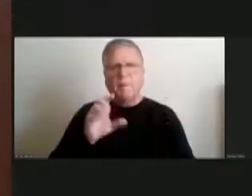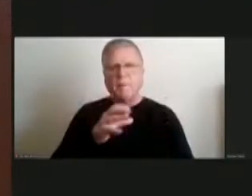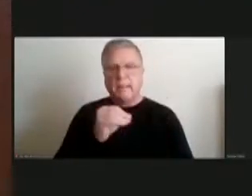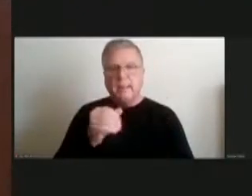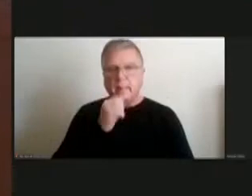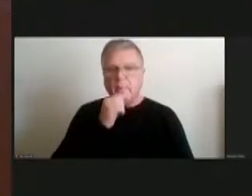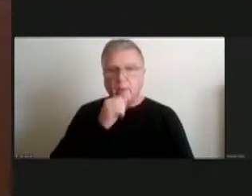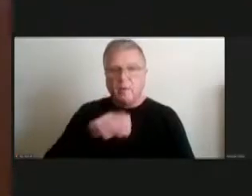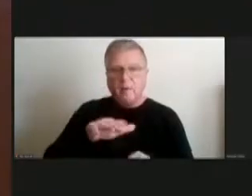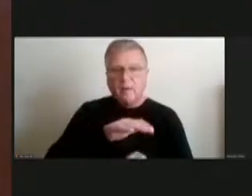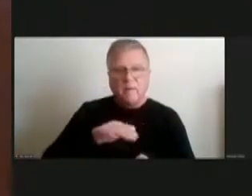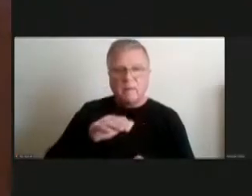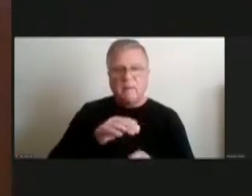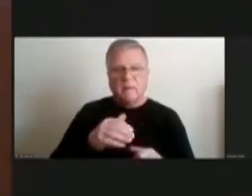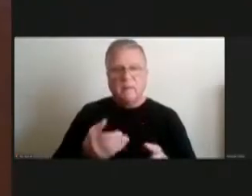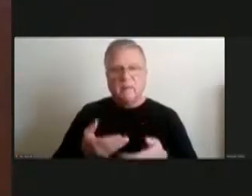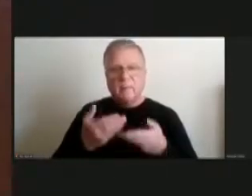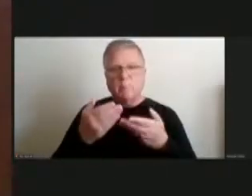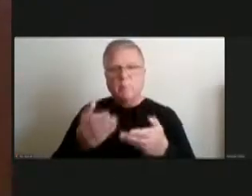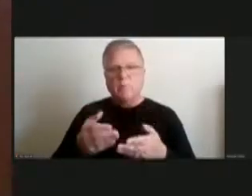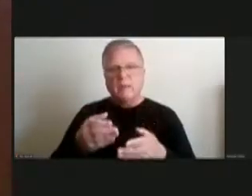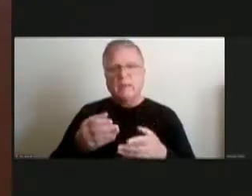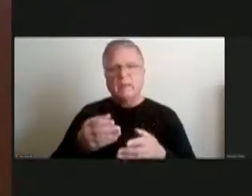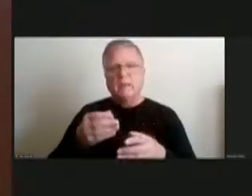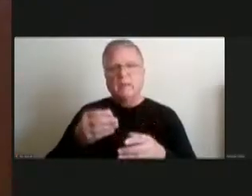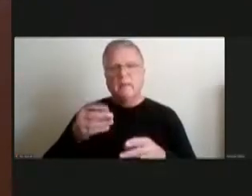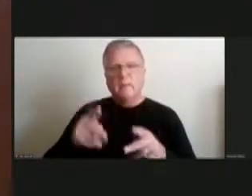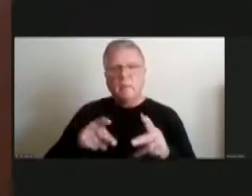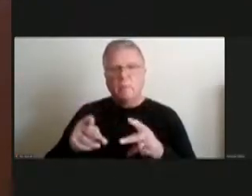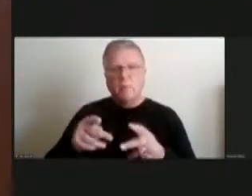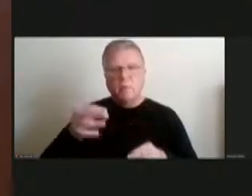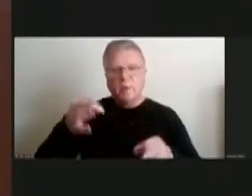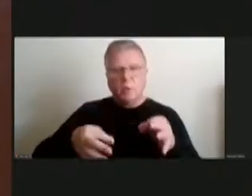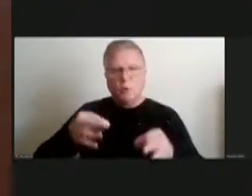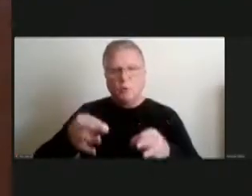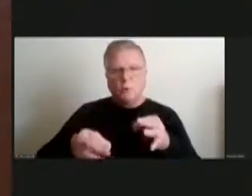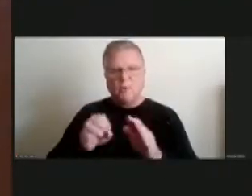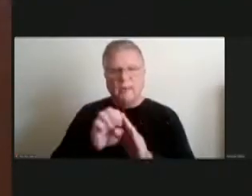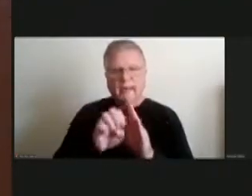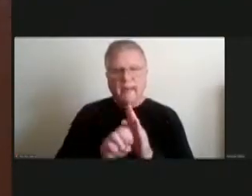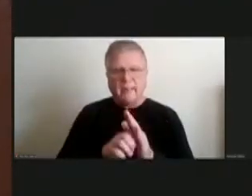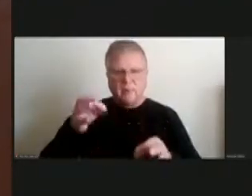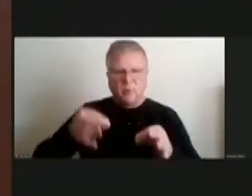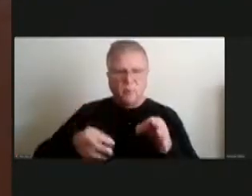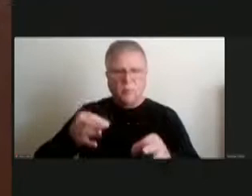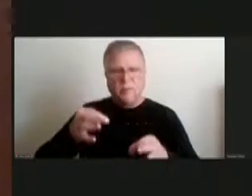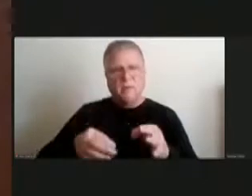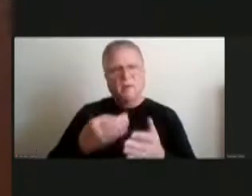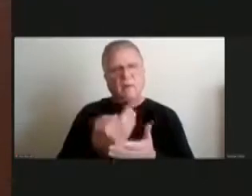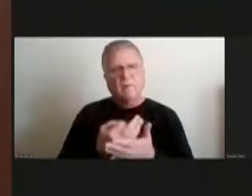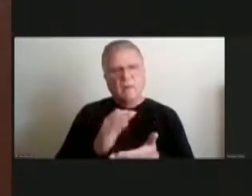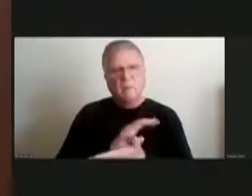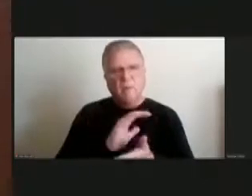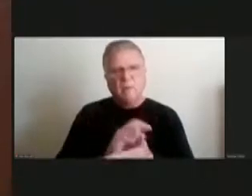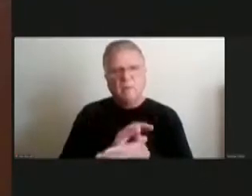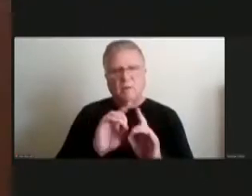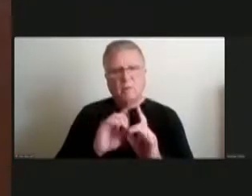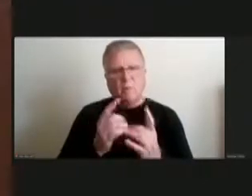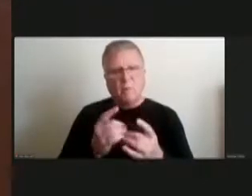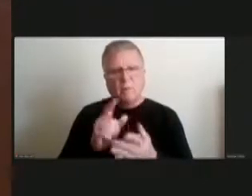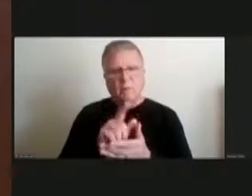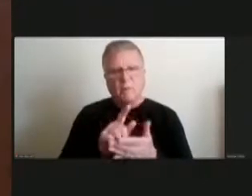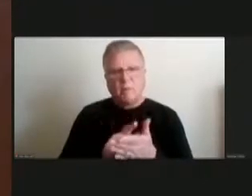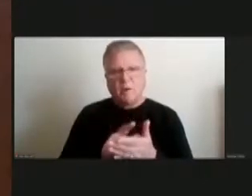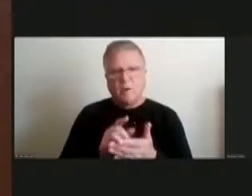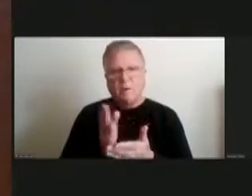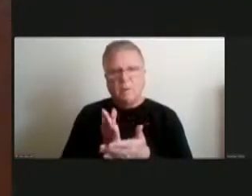support for the ethics hearing board uh financials for the department of law this year budgetary impact total